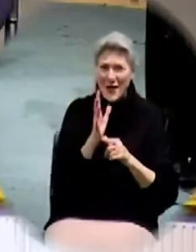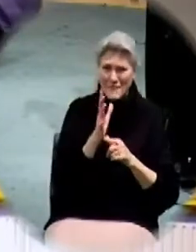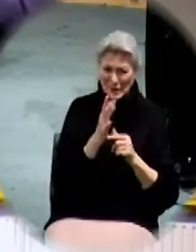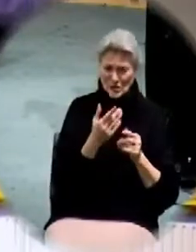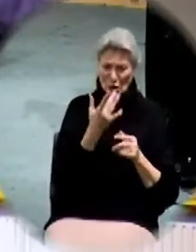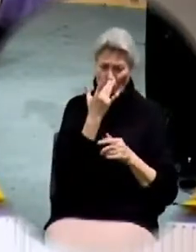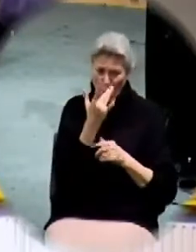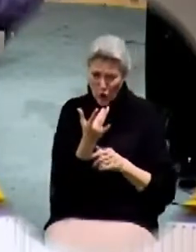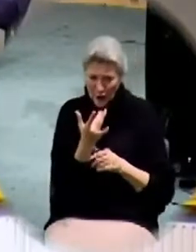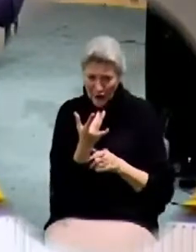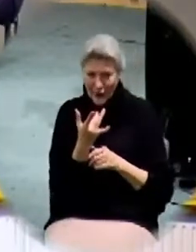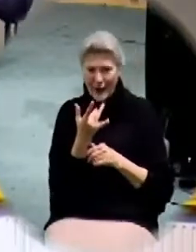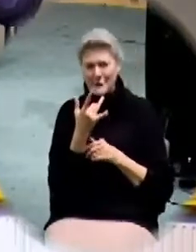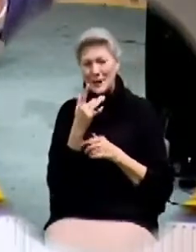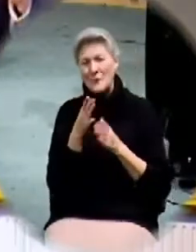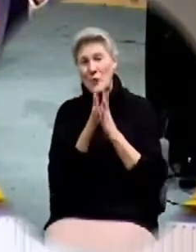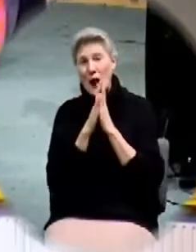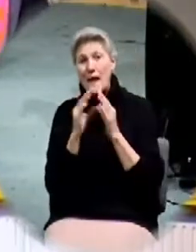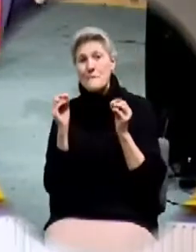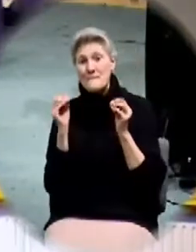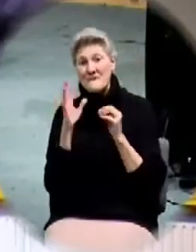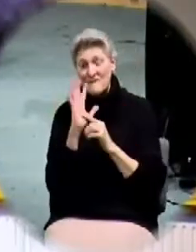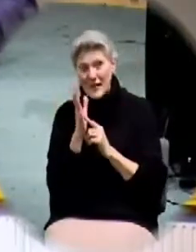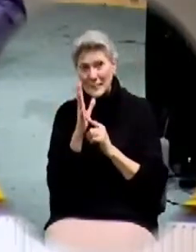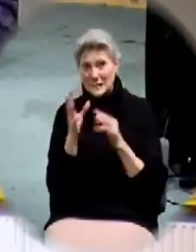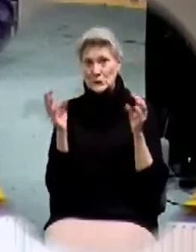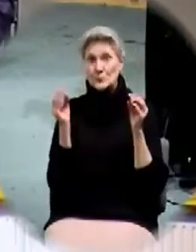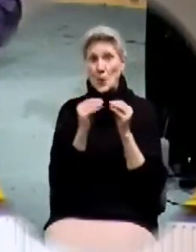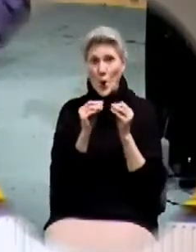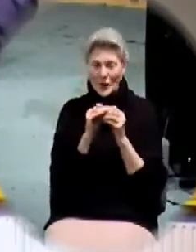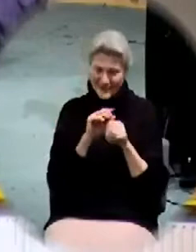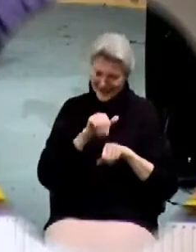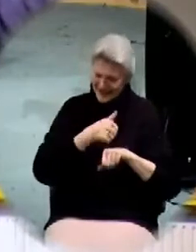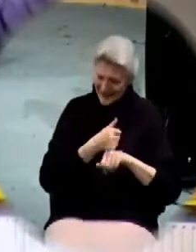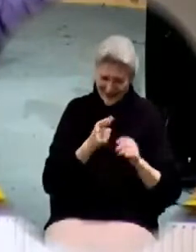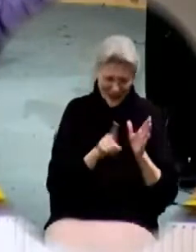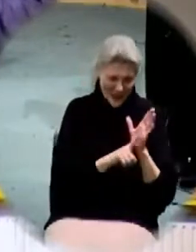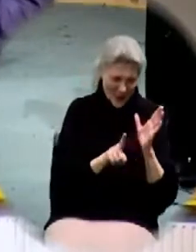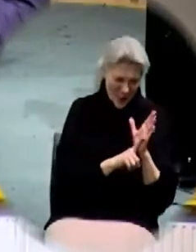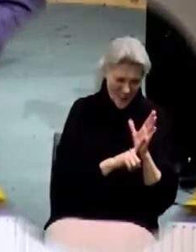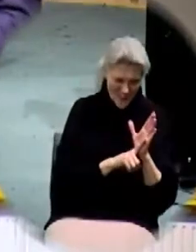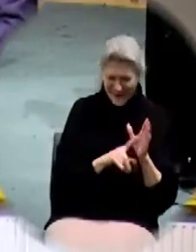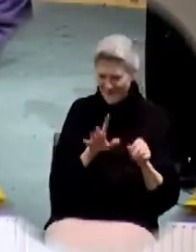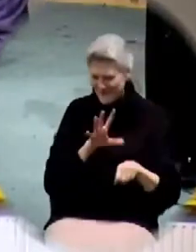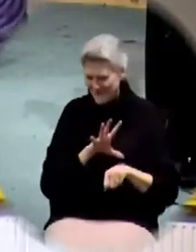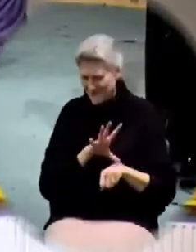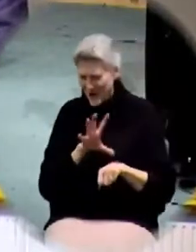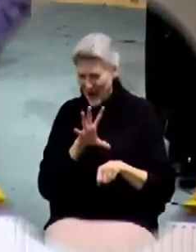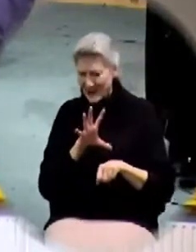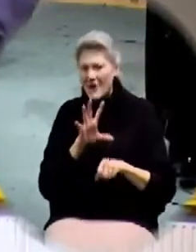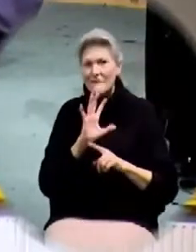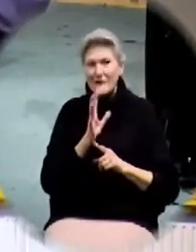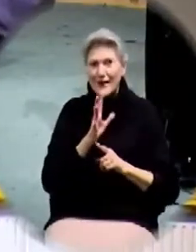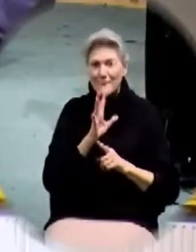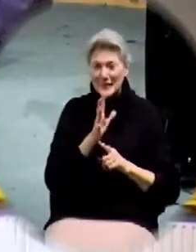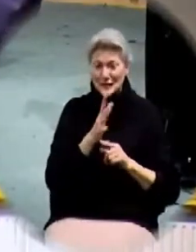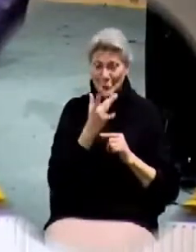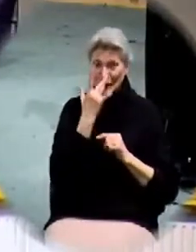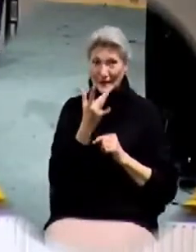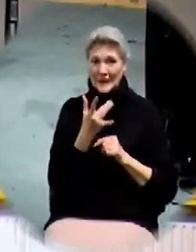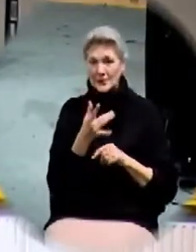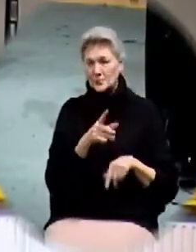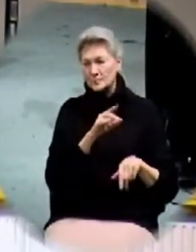five minutes in prayer that I've been talking about. And you set the alarm, and the alarm goes off at five minutes early, and you hit the snooze.